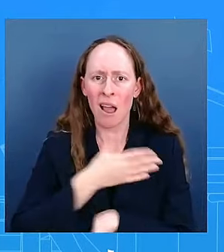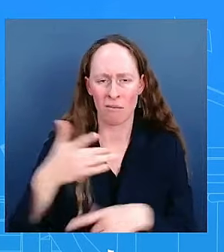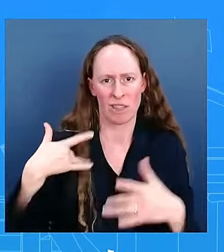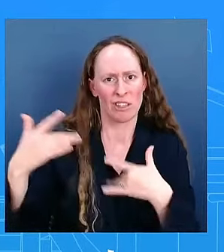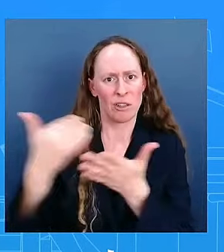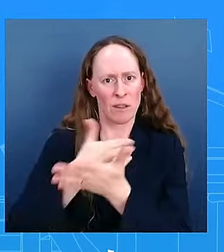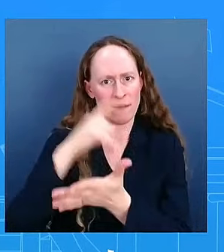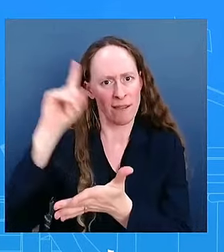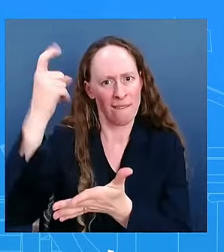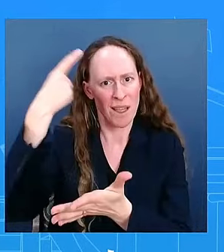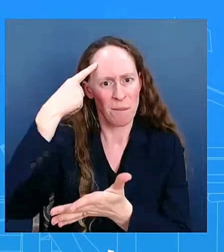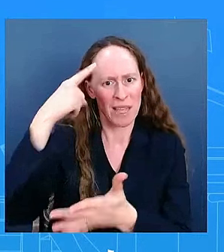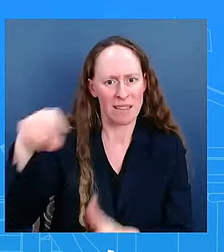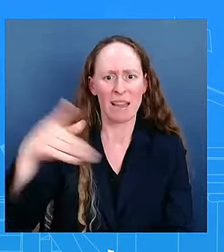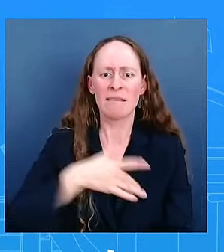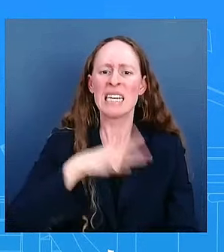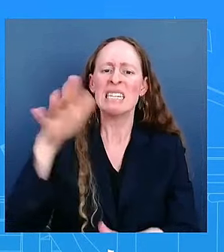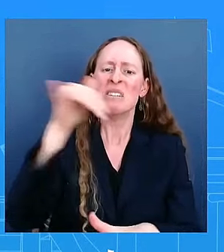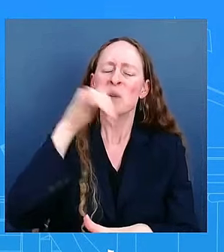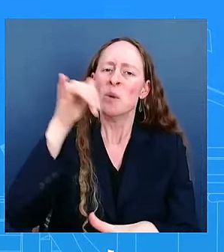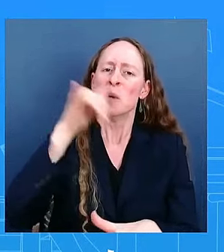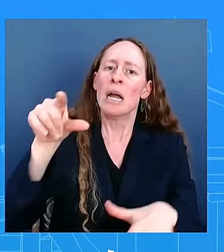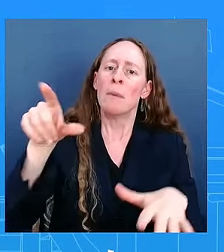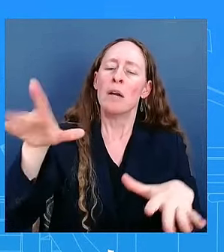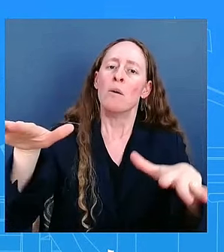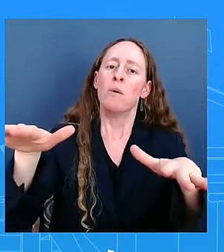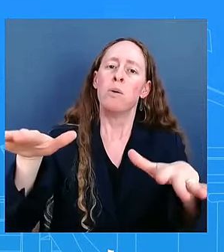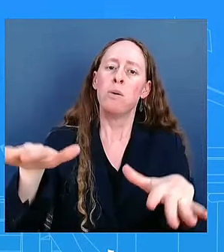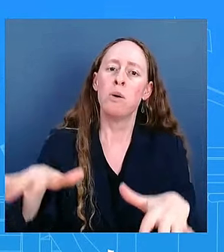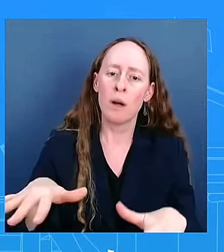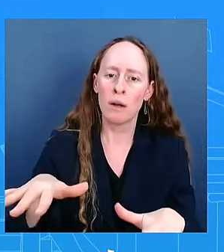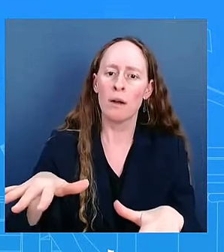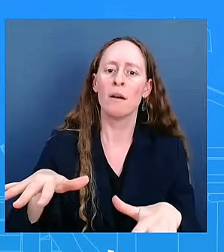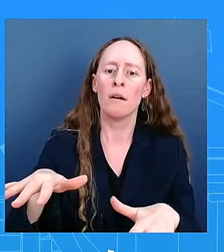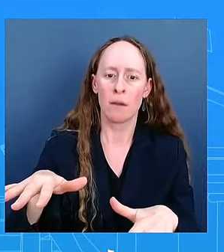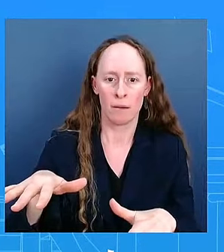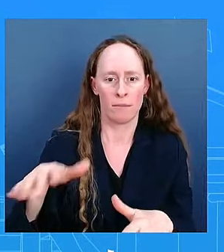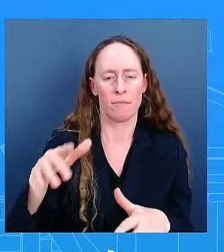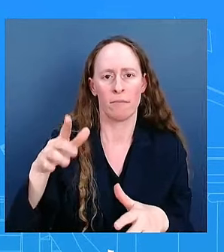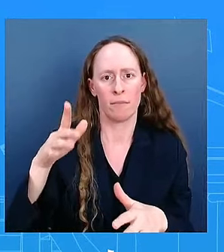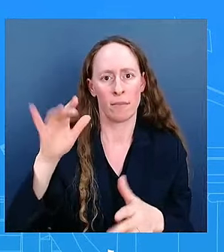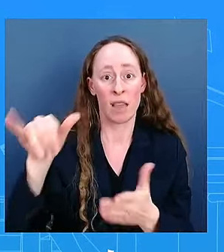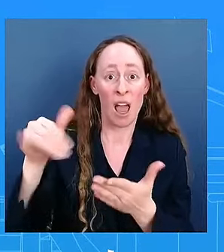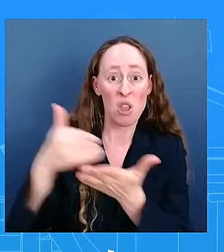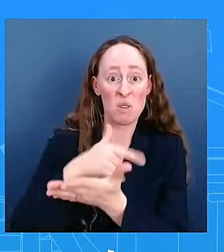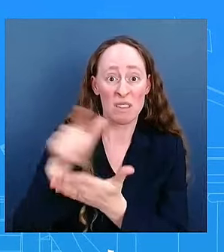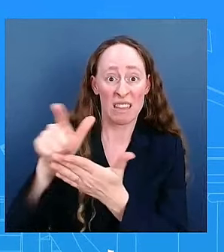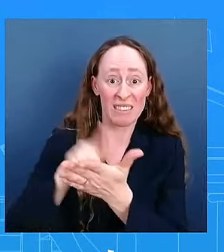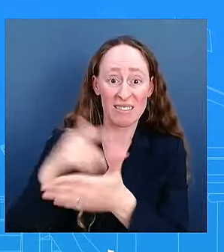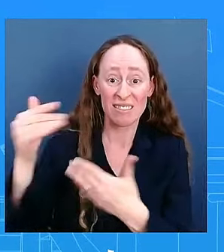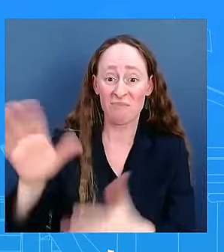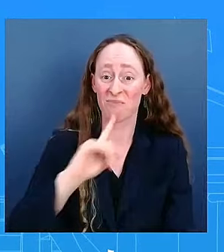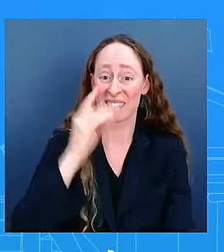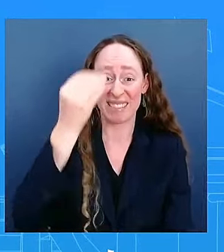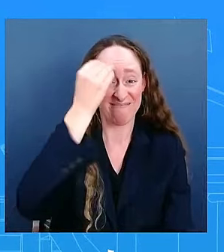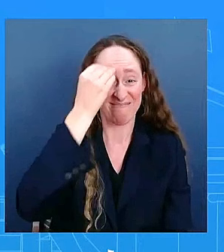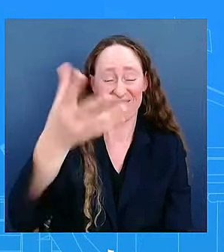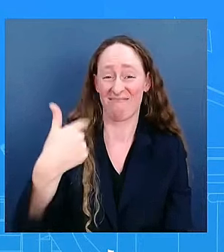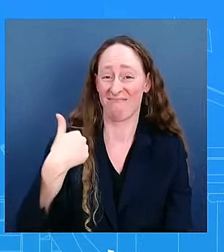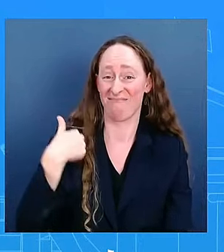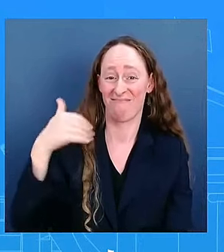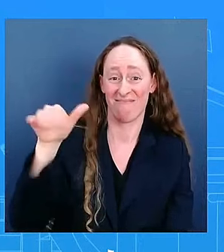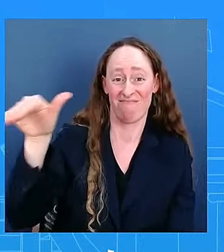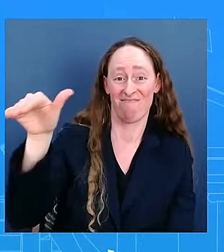implement implementing this legislation we urge the government of israel certainly to ensure unrah can effectively carry out its mission and